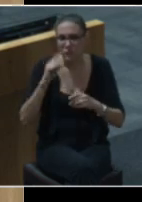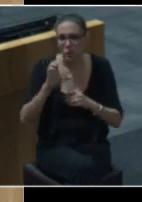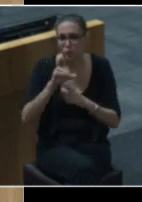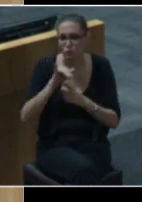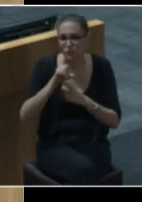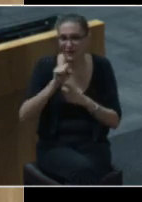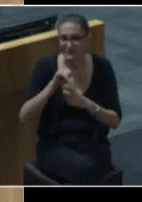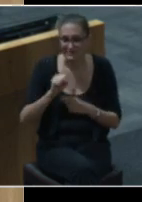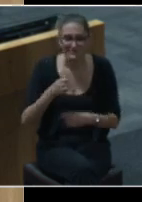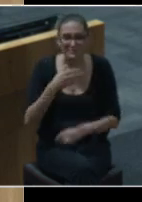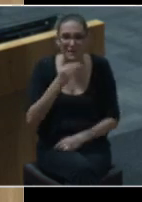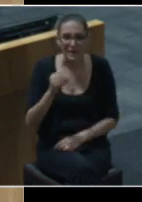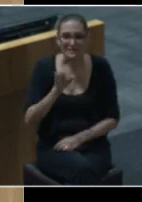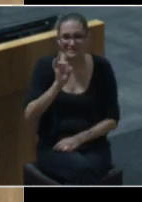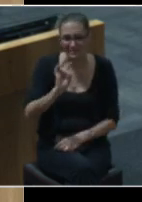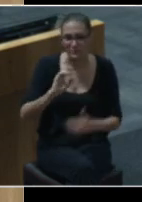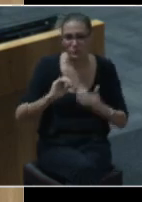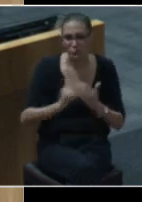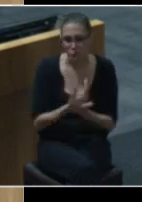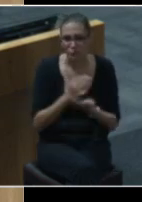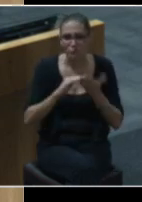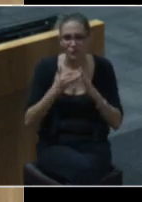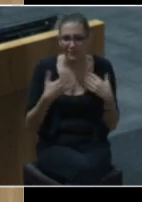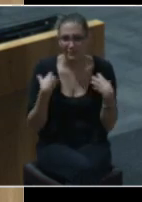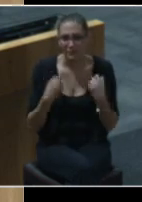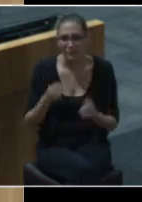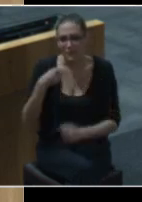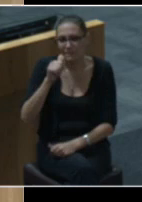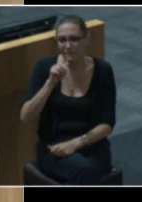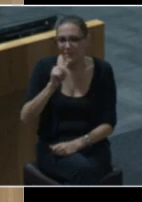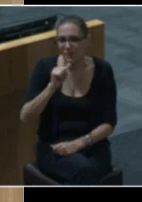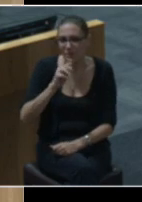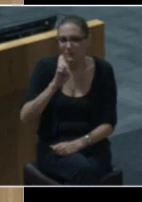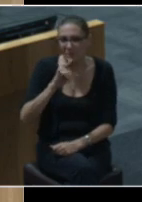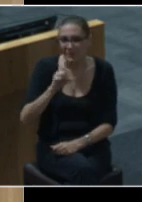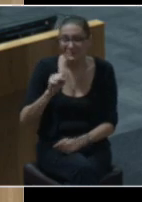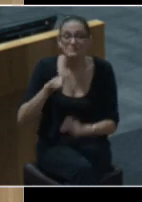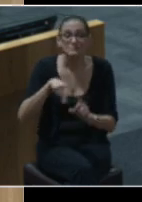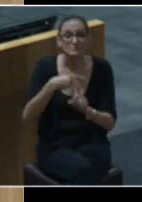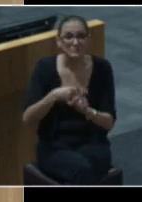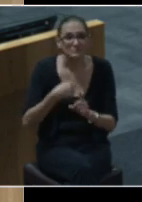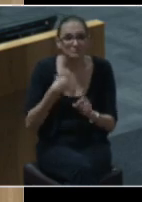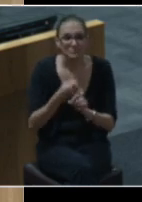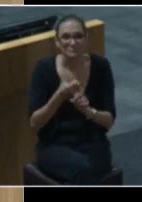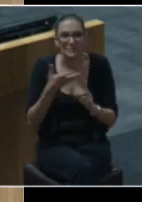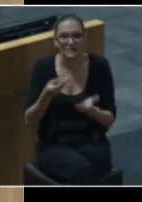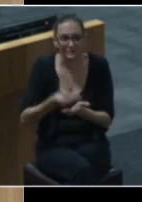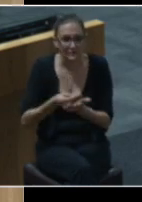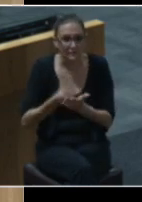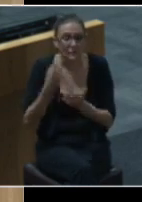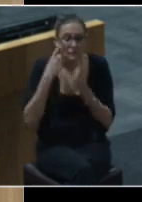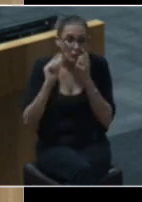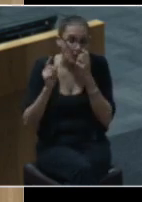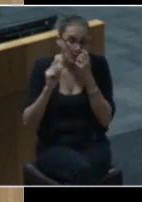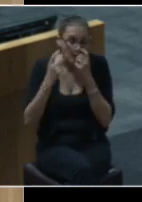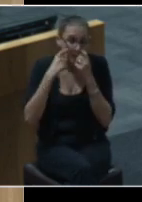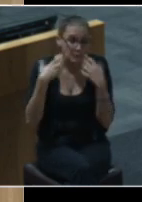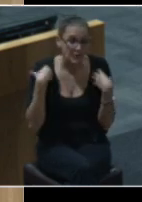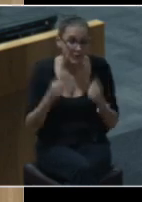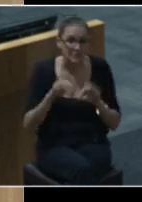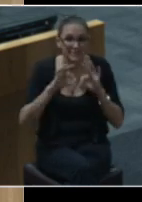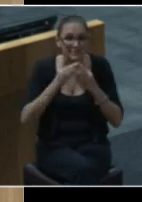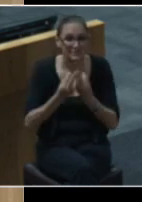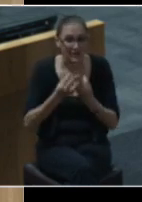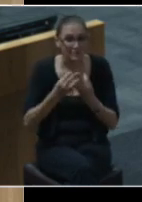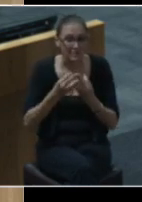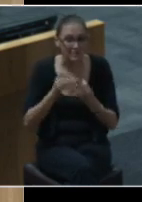community health paramedics. We're also including expanding funding for mental health, family violence prevention, and immigrant